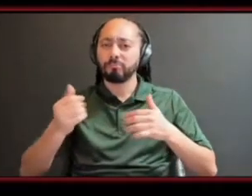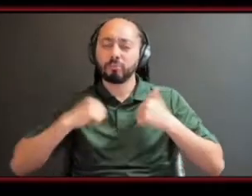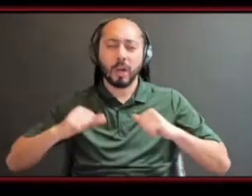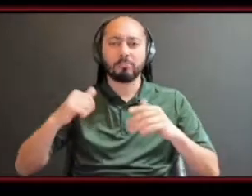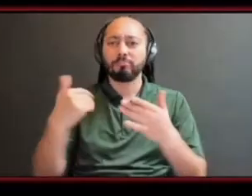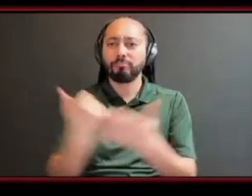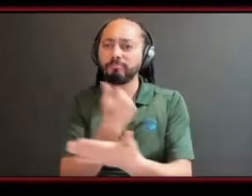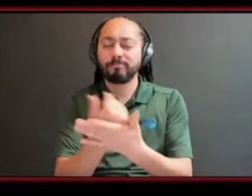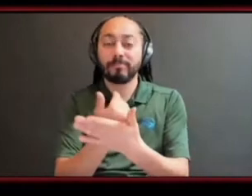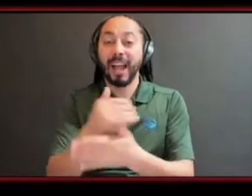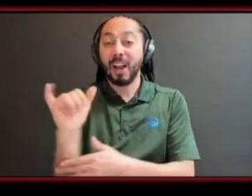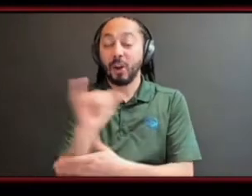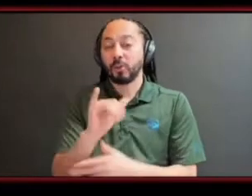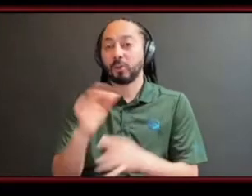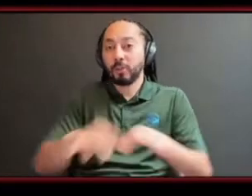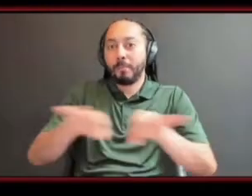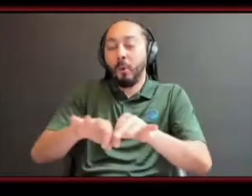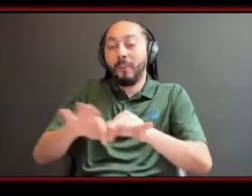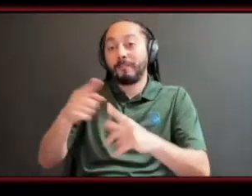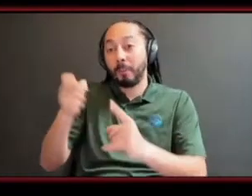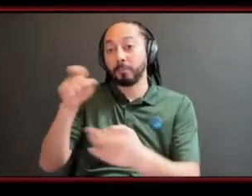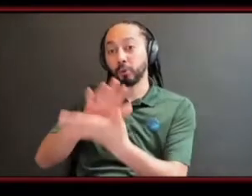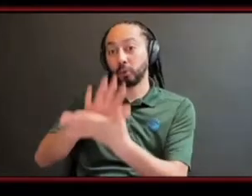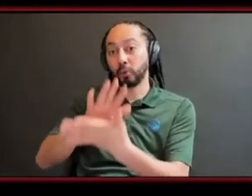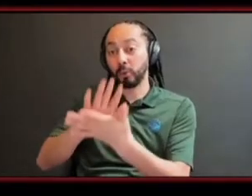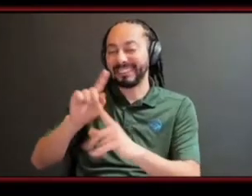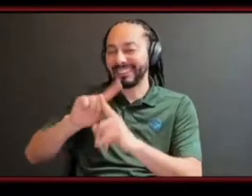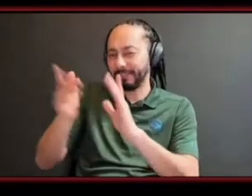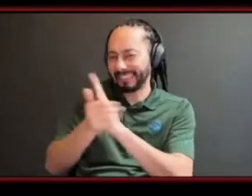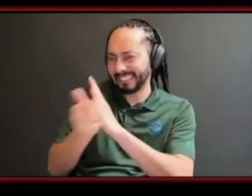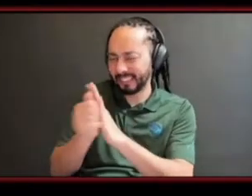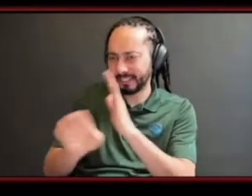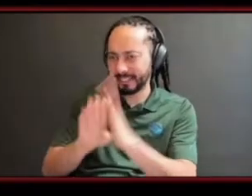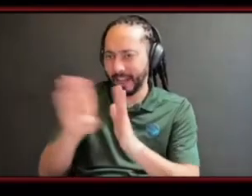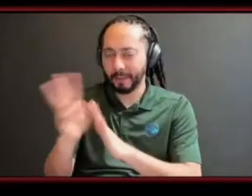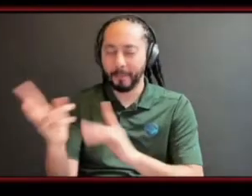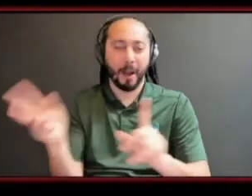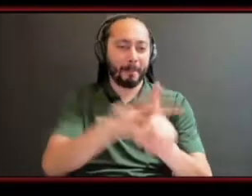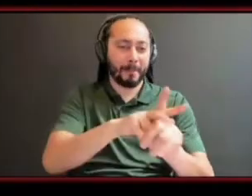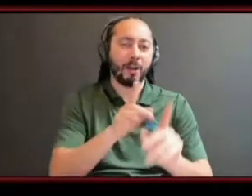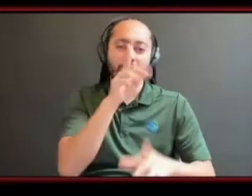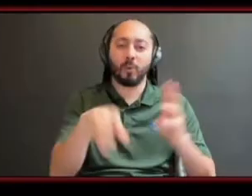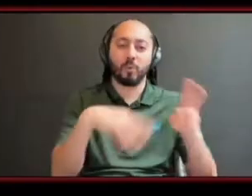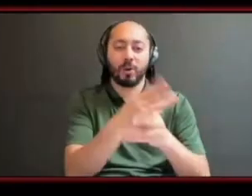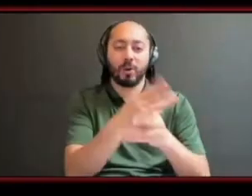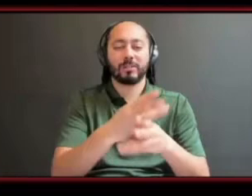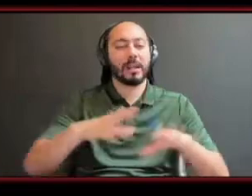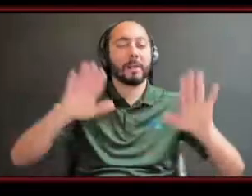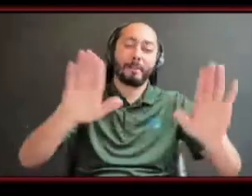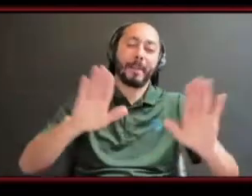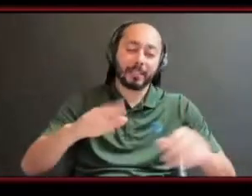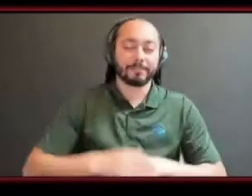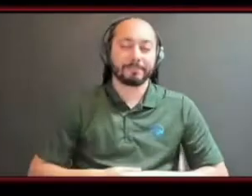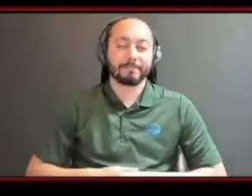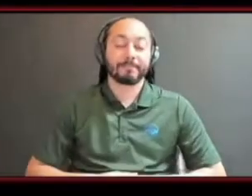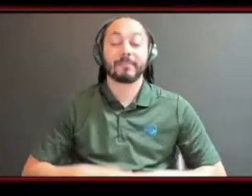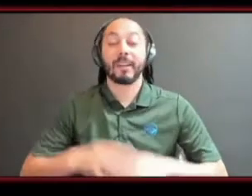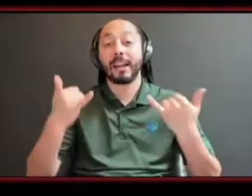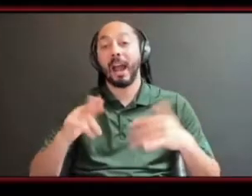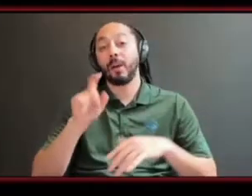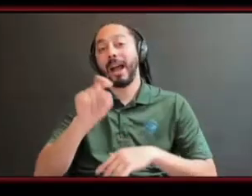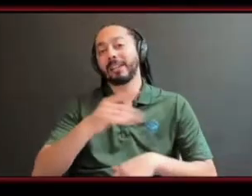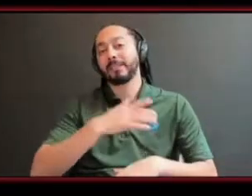to the real world when you graduate so i i really like that answer that's phenomenal so the next question is for my sister barbara um